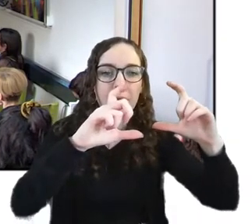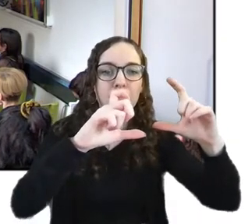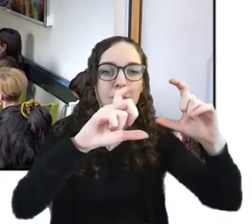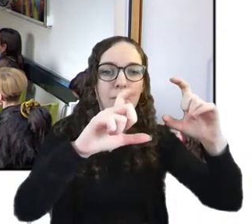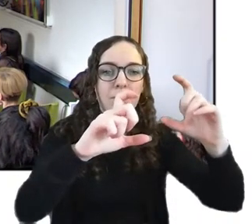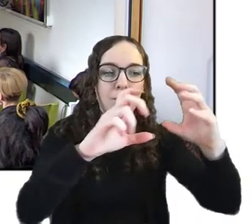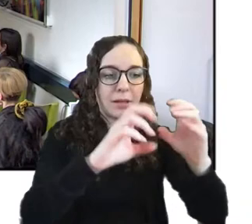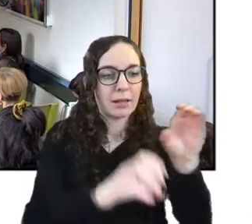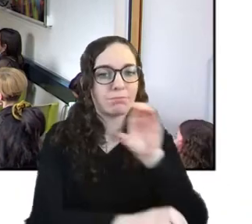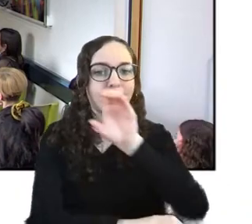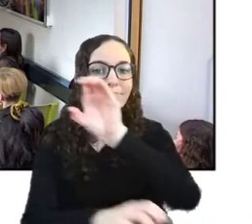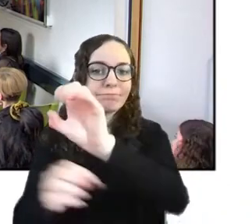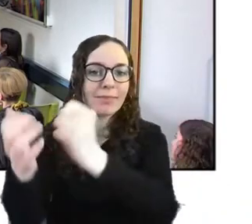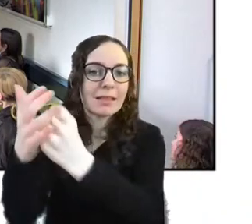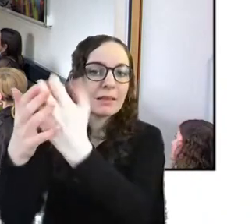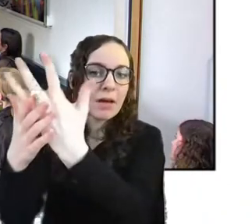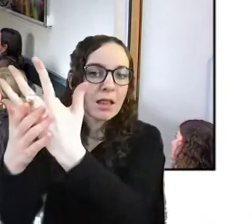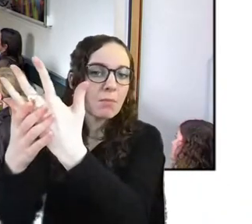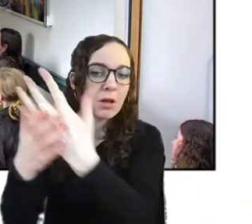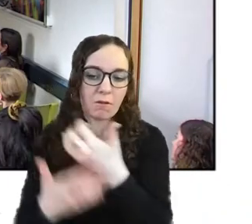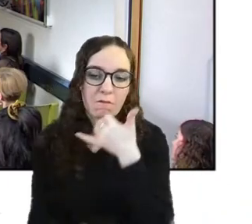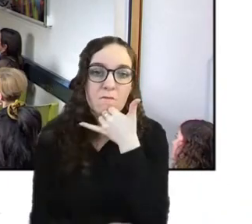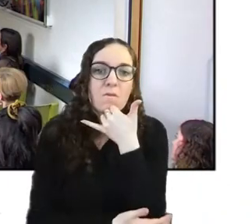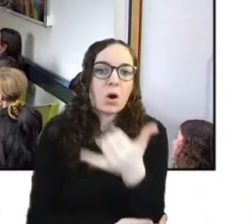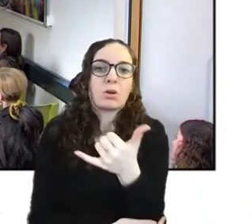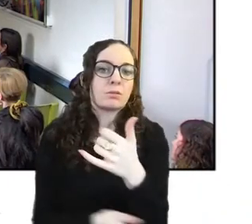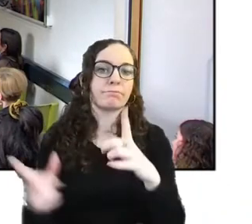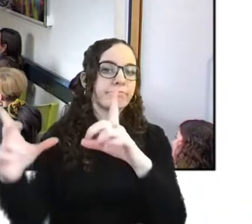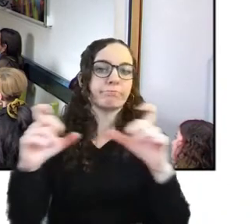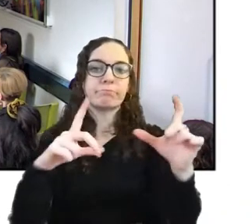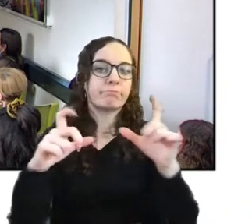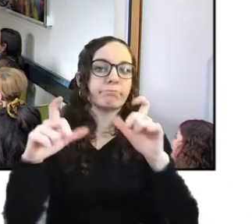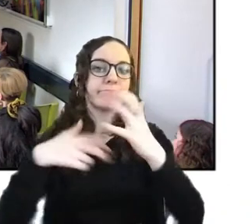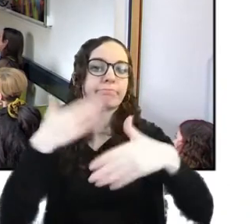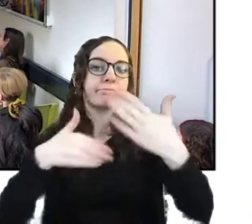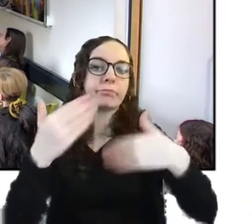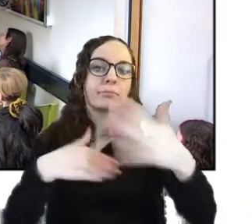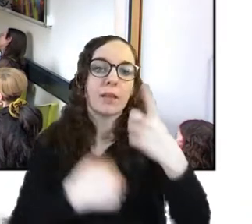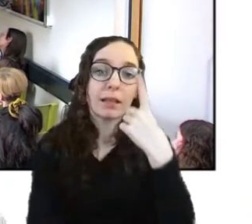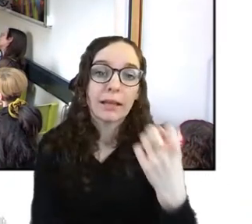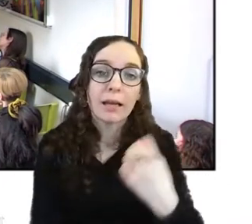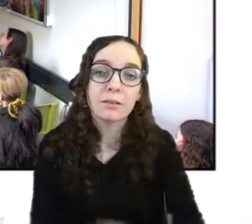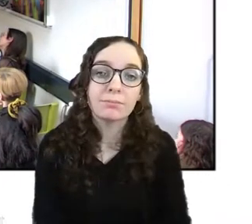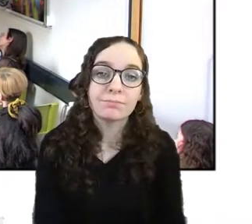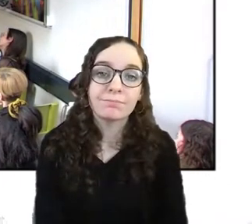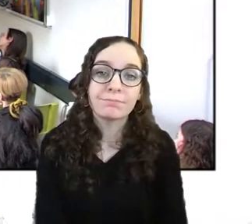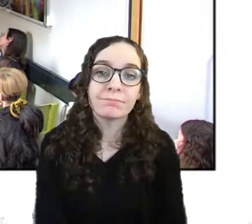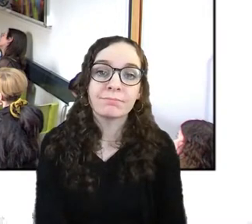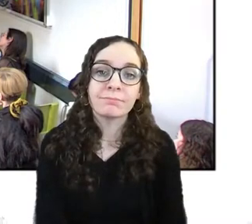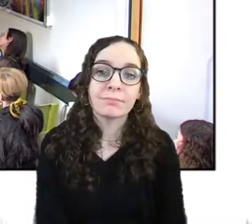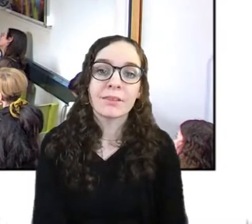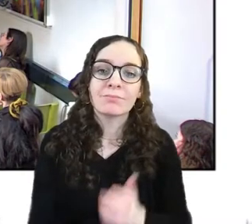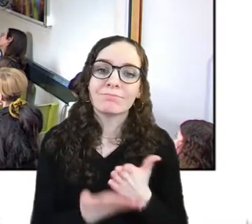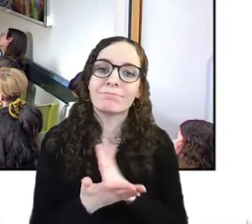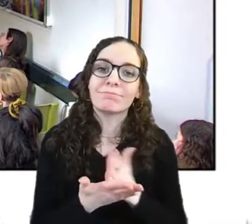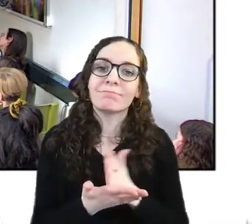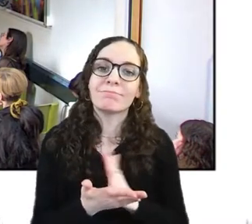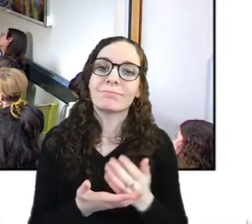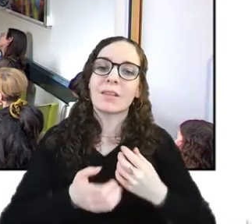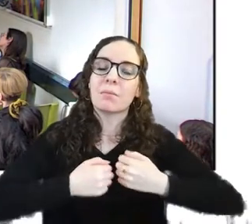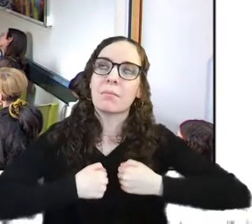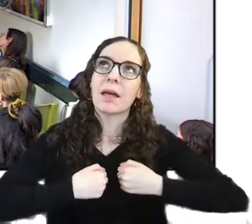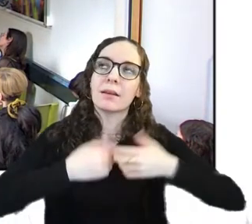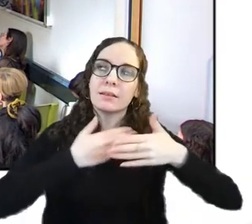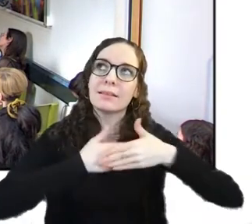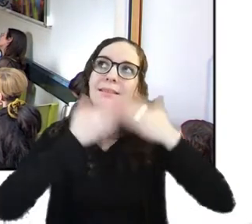um yeah i think it's a good question i'm not entirely sure like what i do in my daily job is kind of trying to preserve